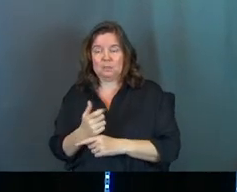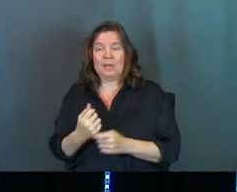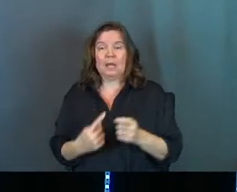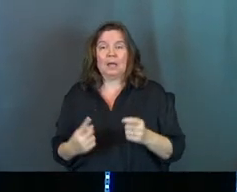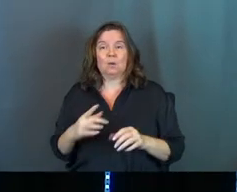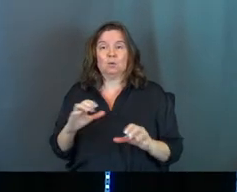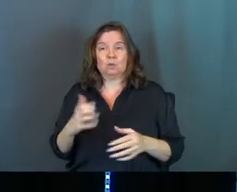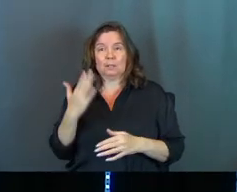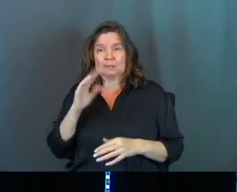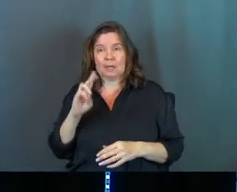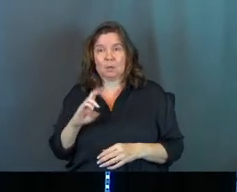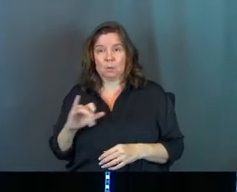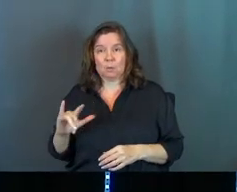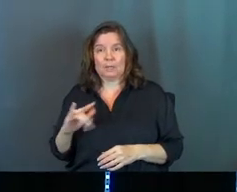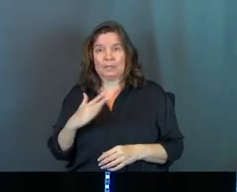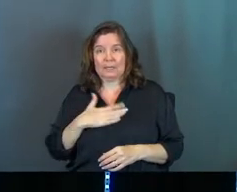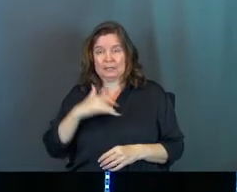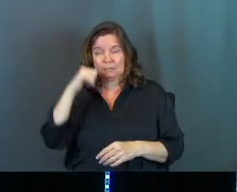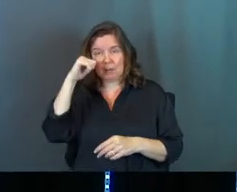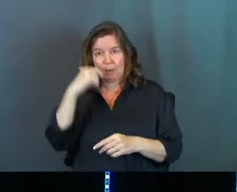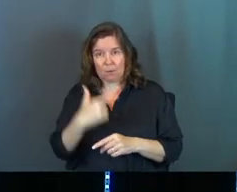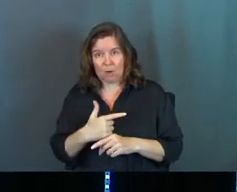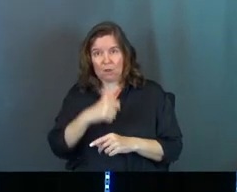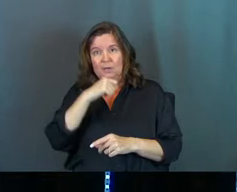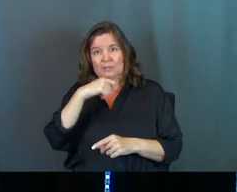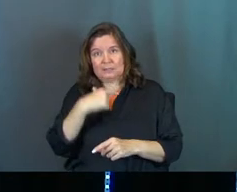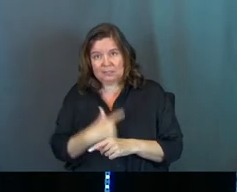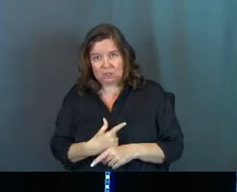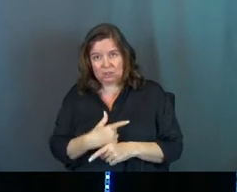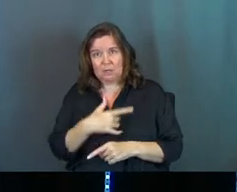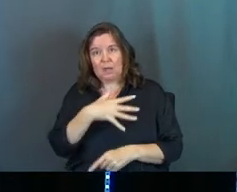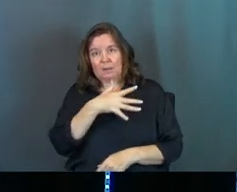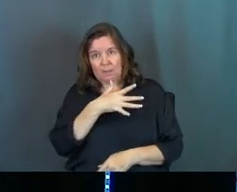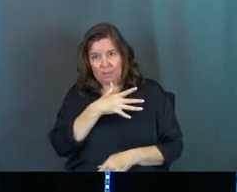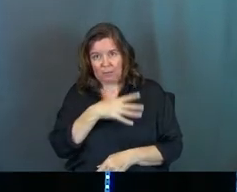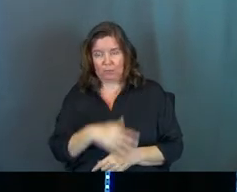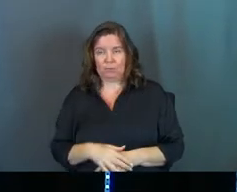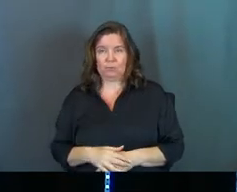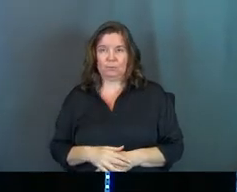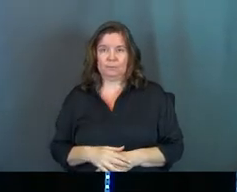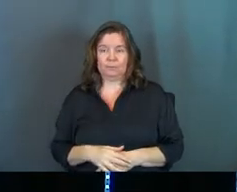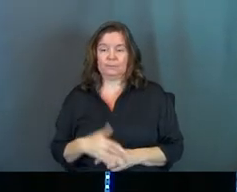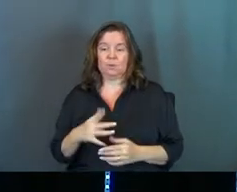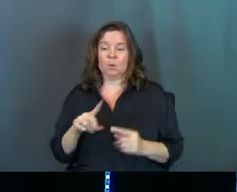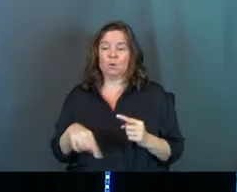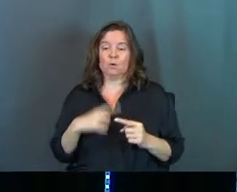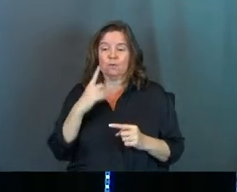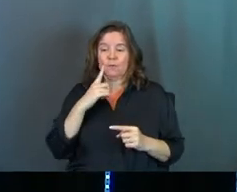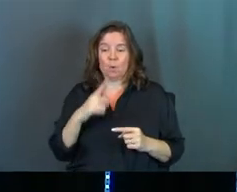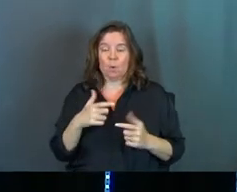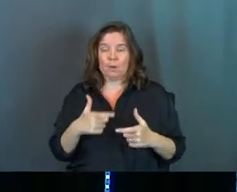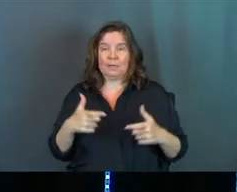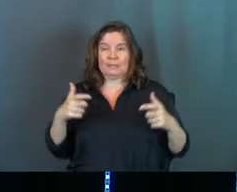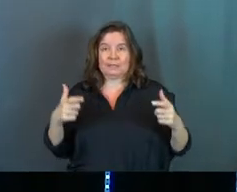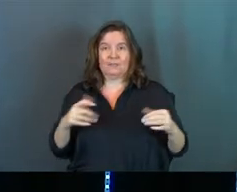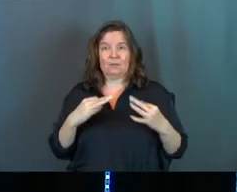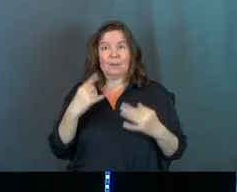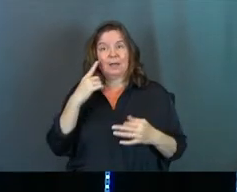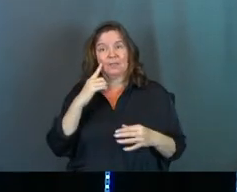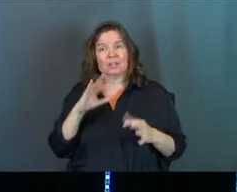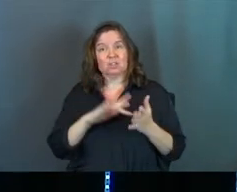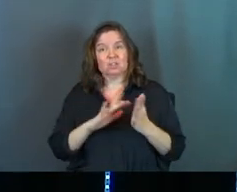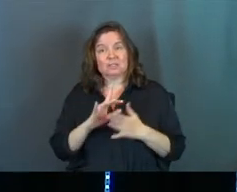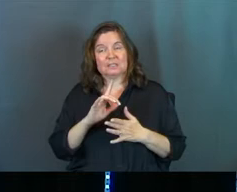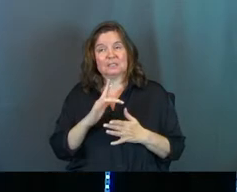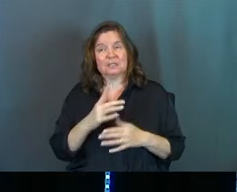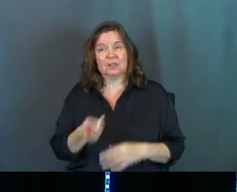Anyone who does God's will is my brother and sister and mother. So when it comes to extended family, I think Jesus